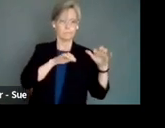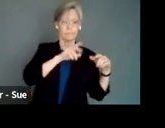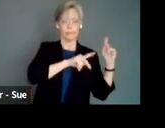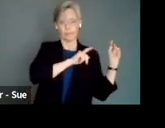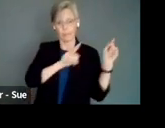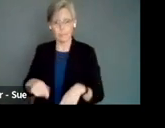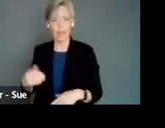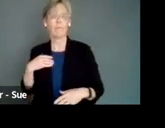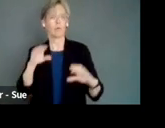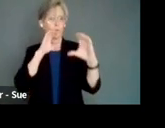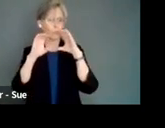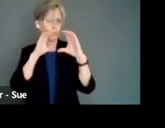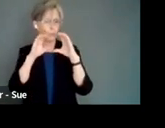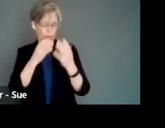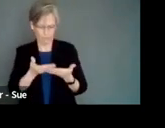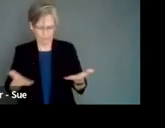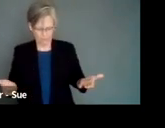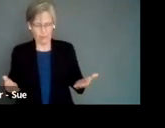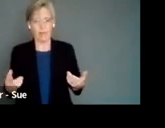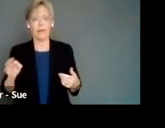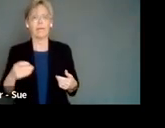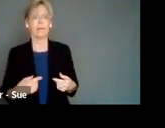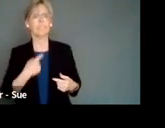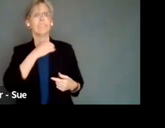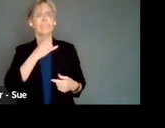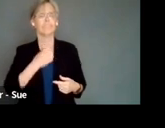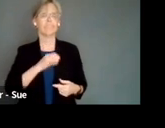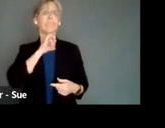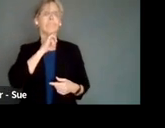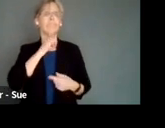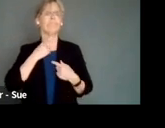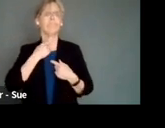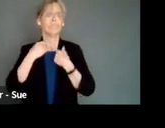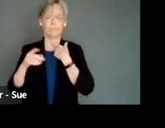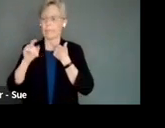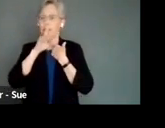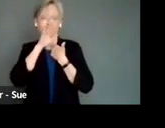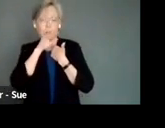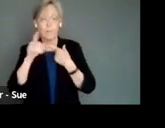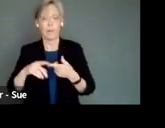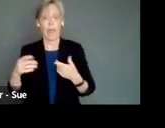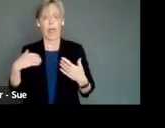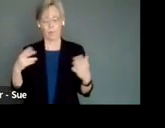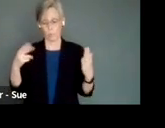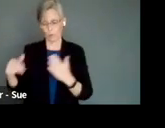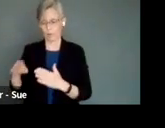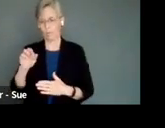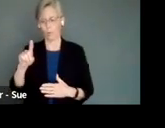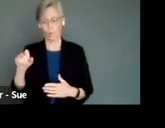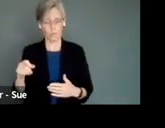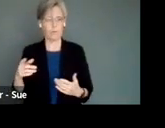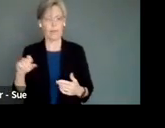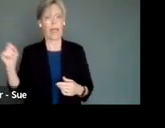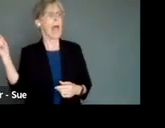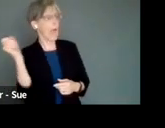communication devices. So if people have permanent tracheotomies or are nonverbal, they will come with these things called reader boards. So you ask them a